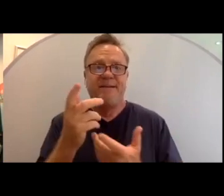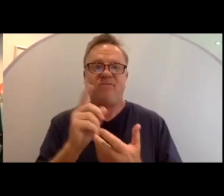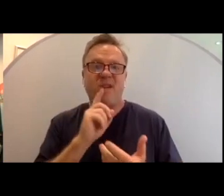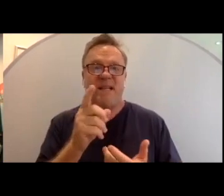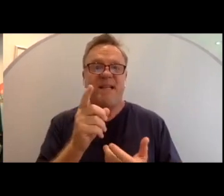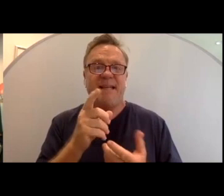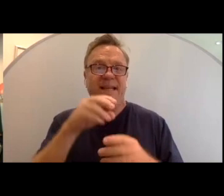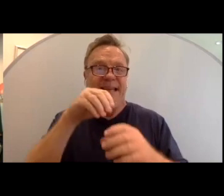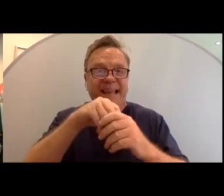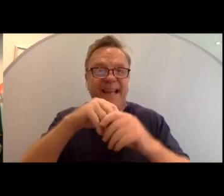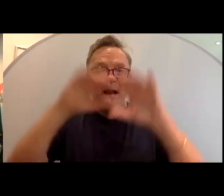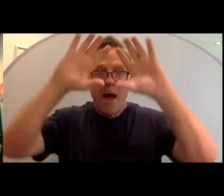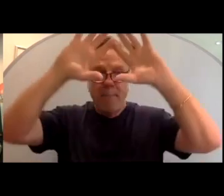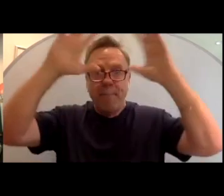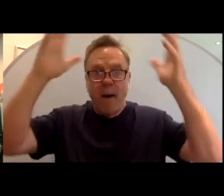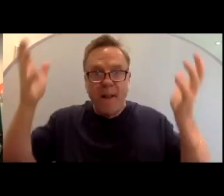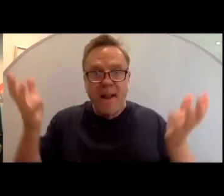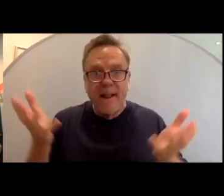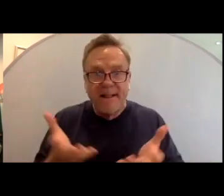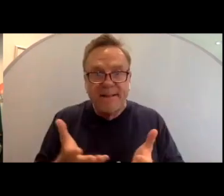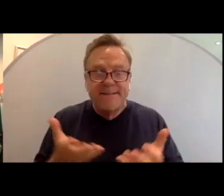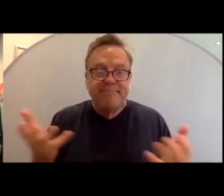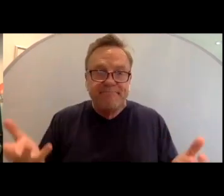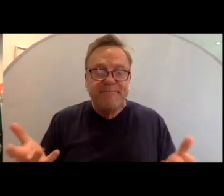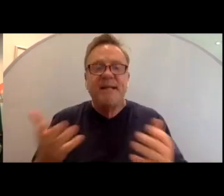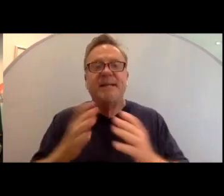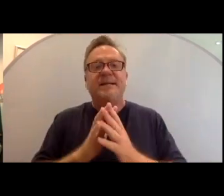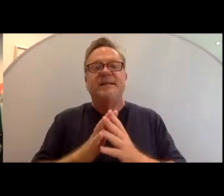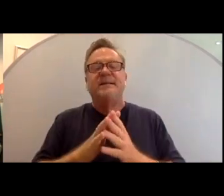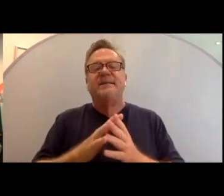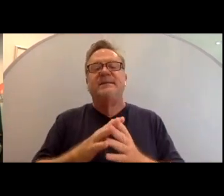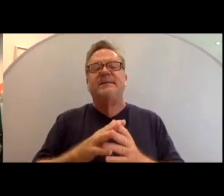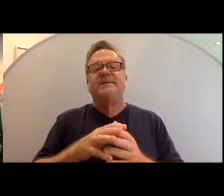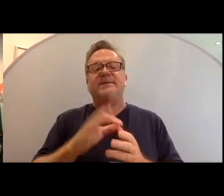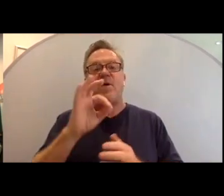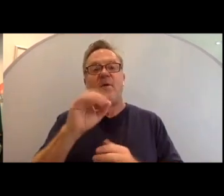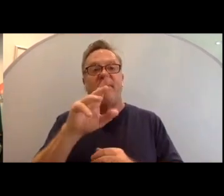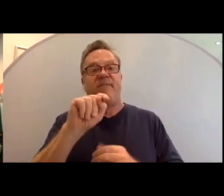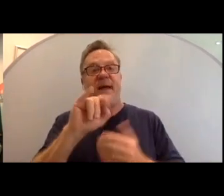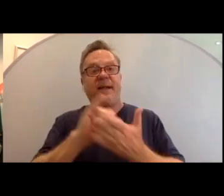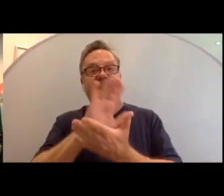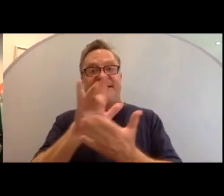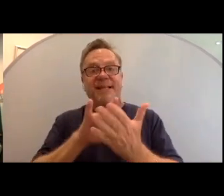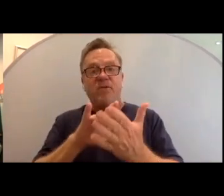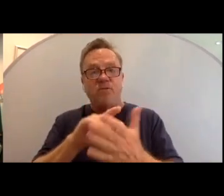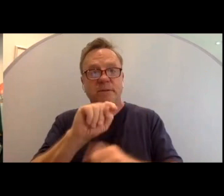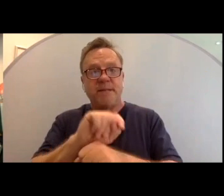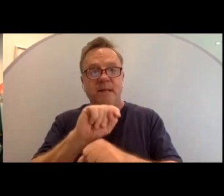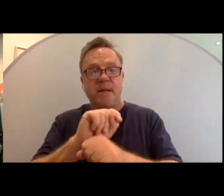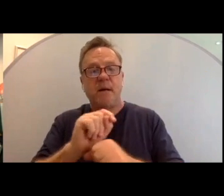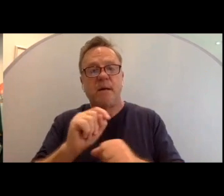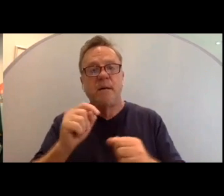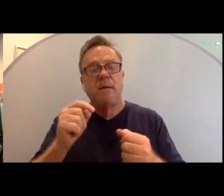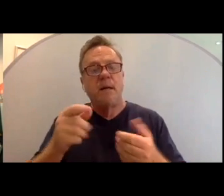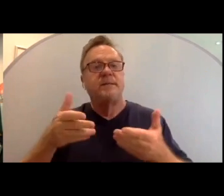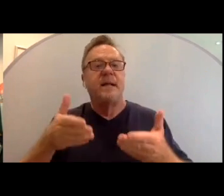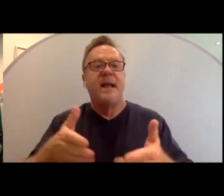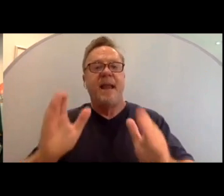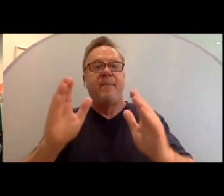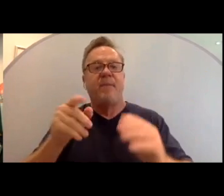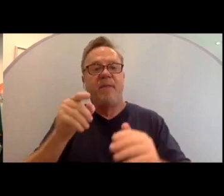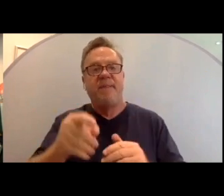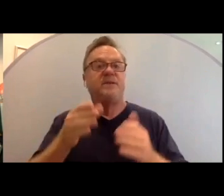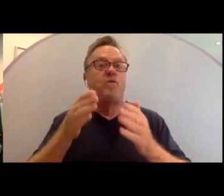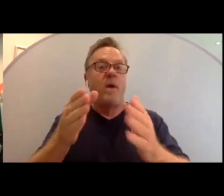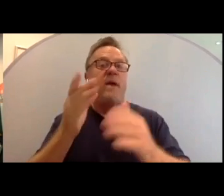a bubble. And so, the fact that Central Synagogue has allowed, has enabled this forum for